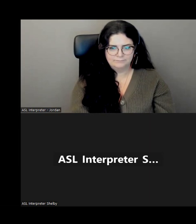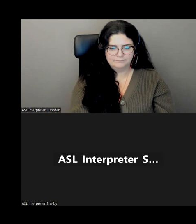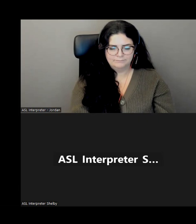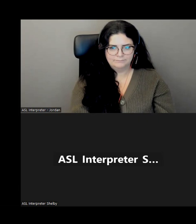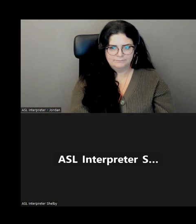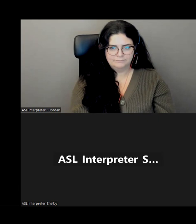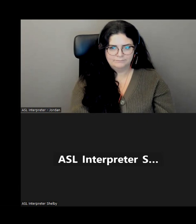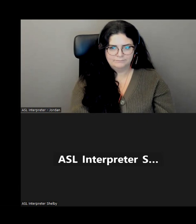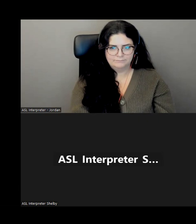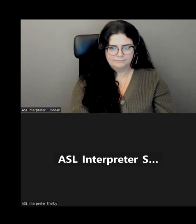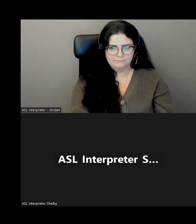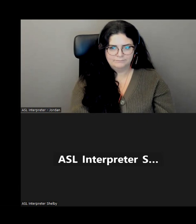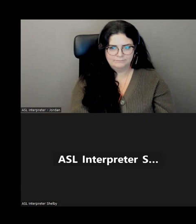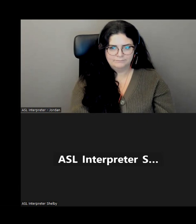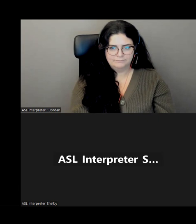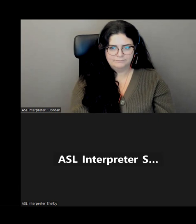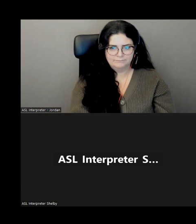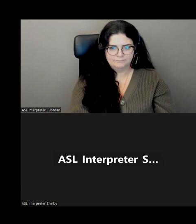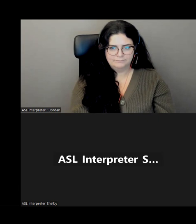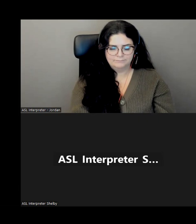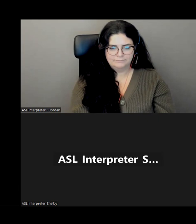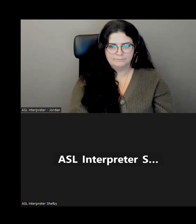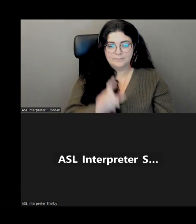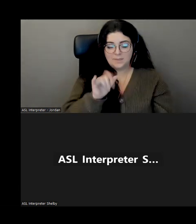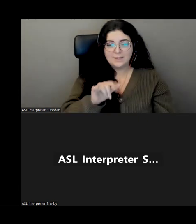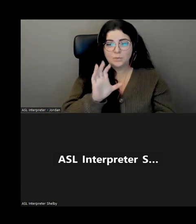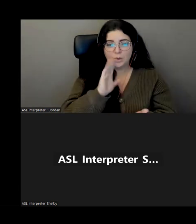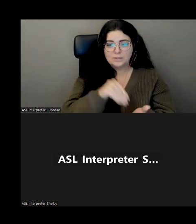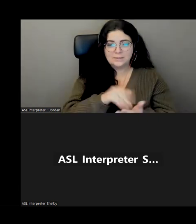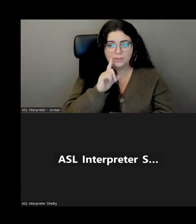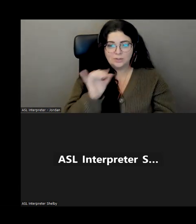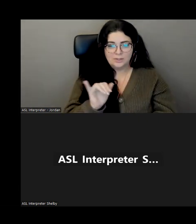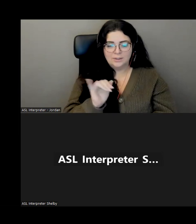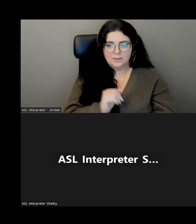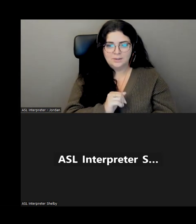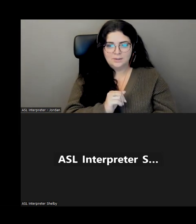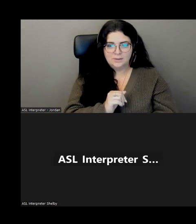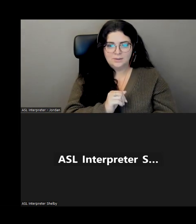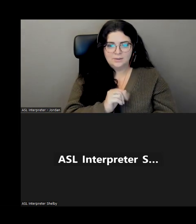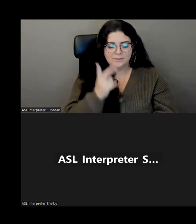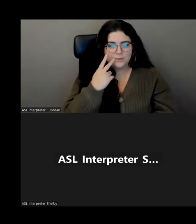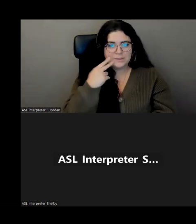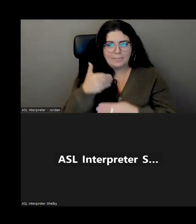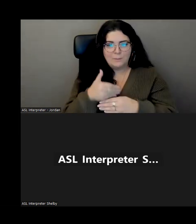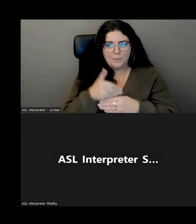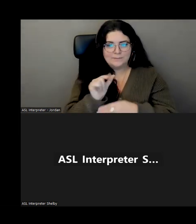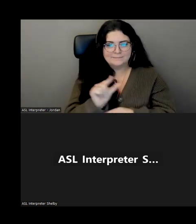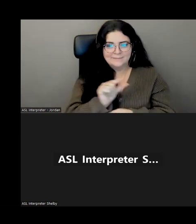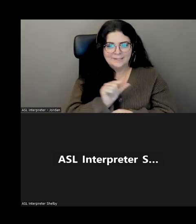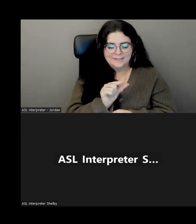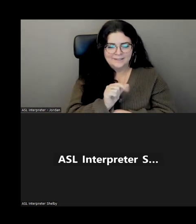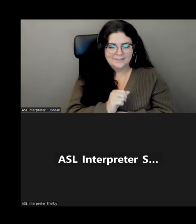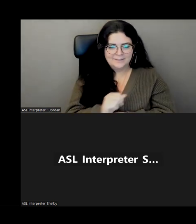So this is what our center looks like right now. The little window to the left of the